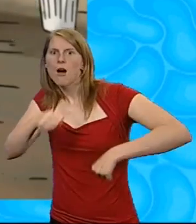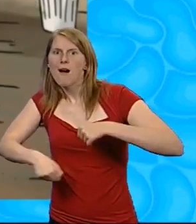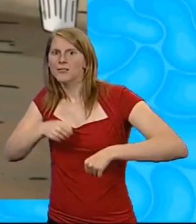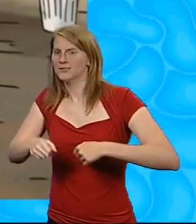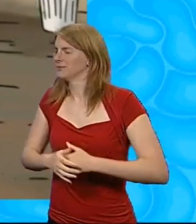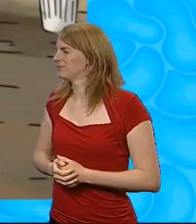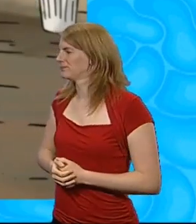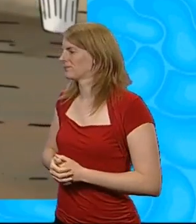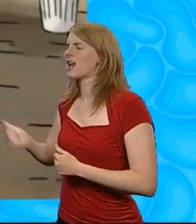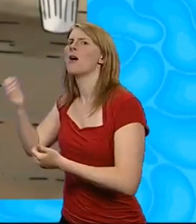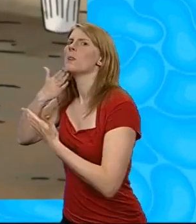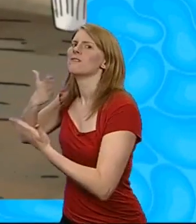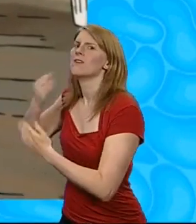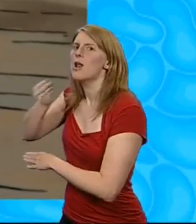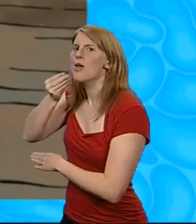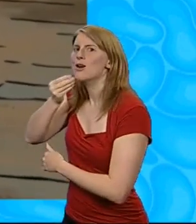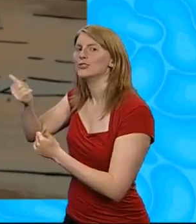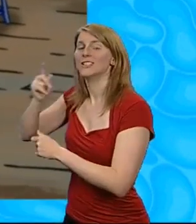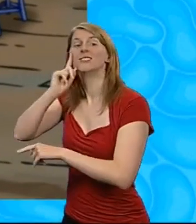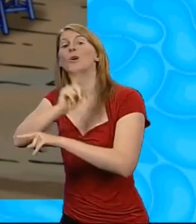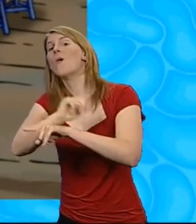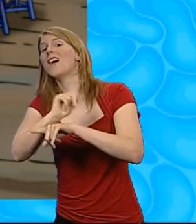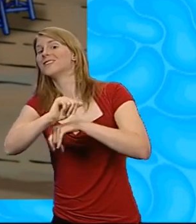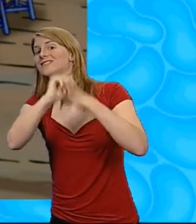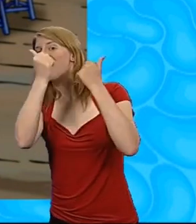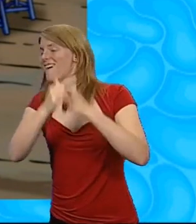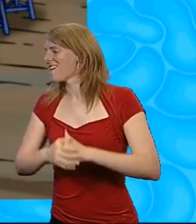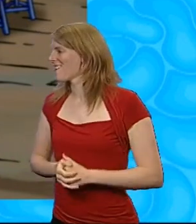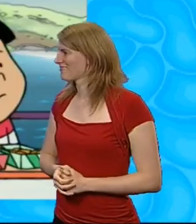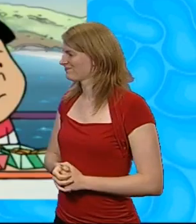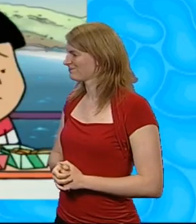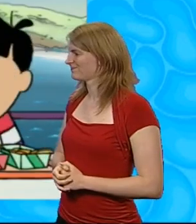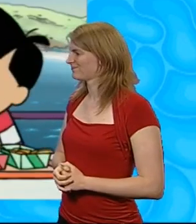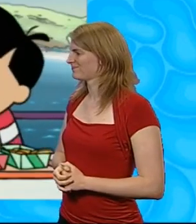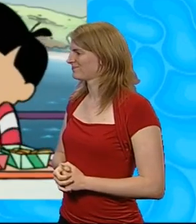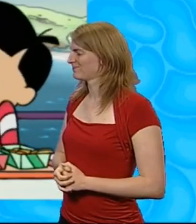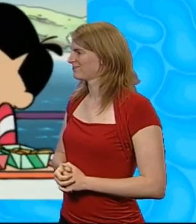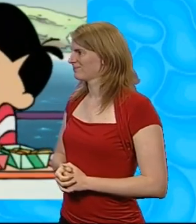It's bike-riding time. Thanks for lunch, Charlie. See you later, everyone.